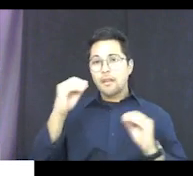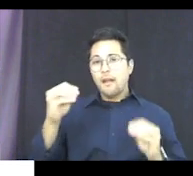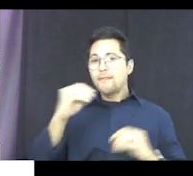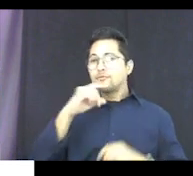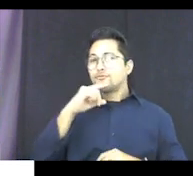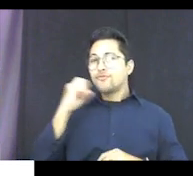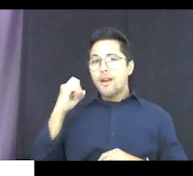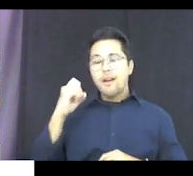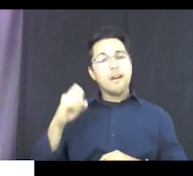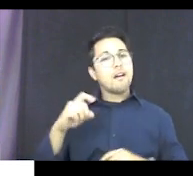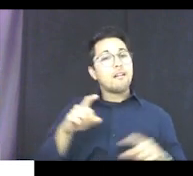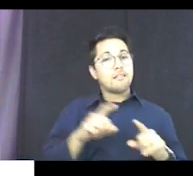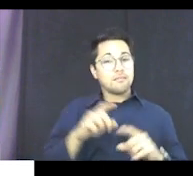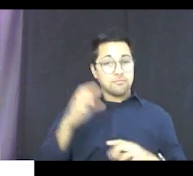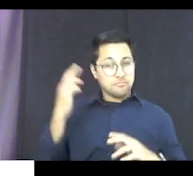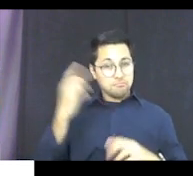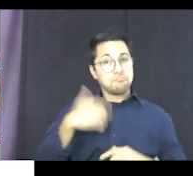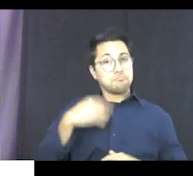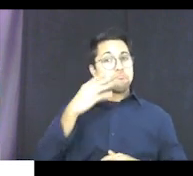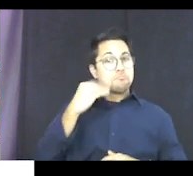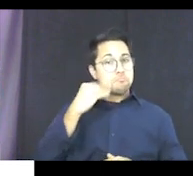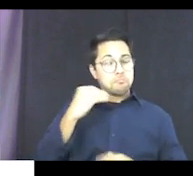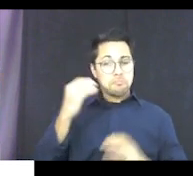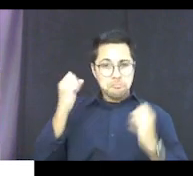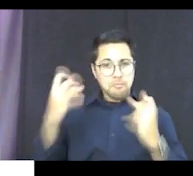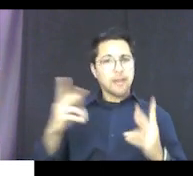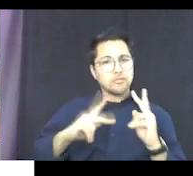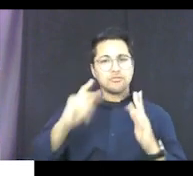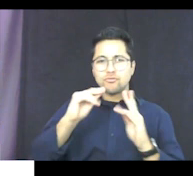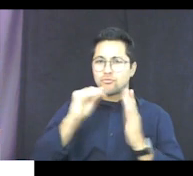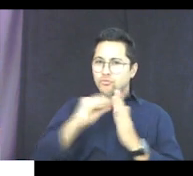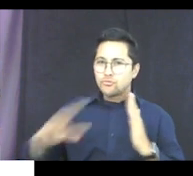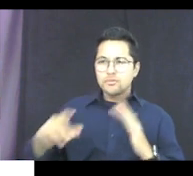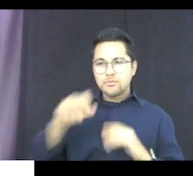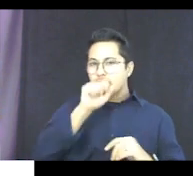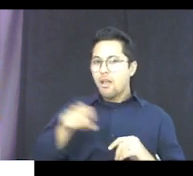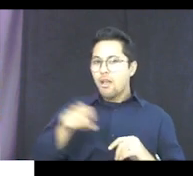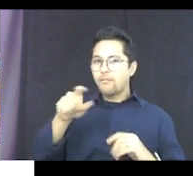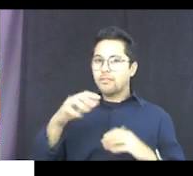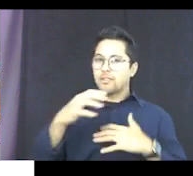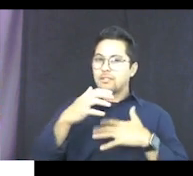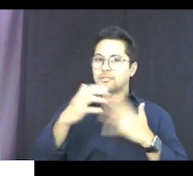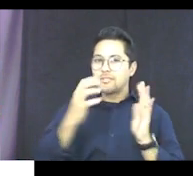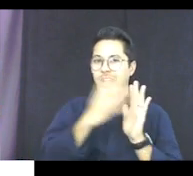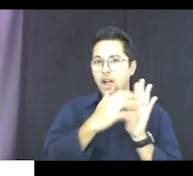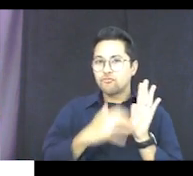And again, I found a lot of students who have sensory integration issues really like the texture of this.